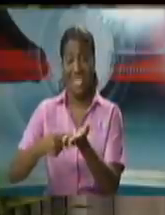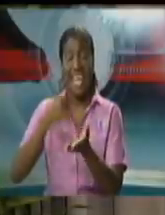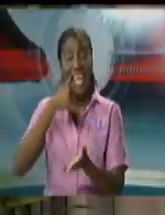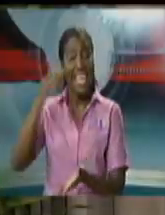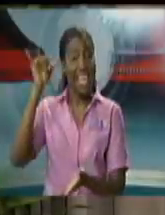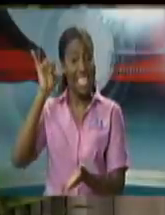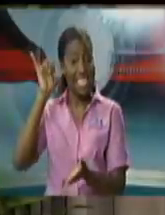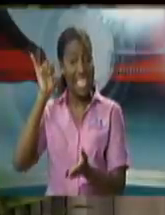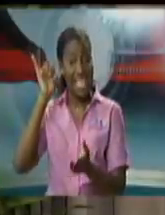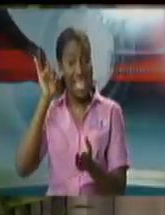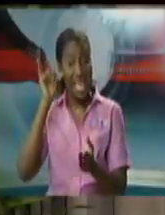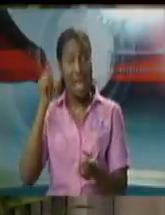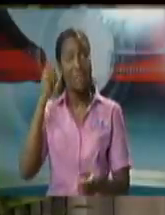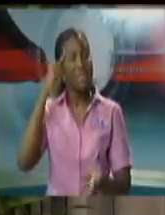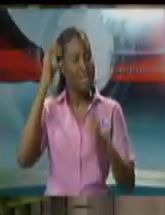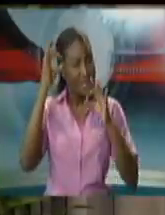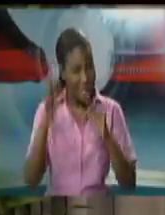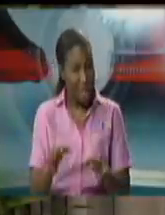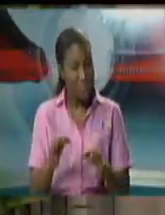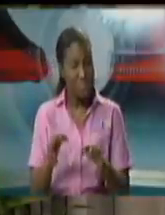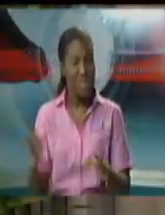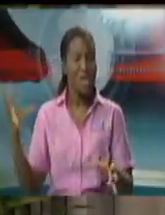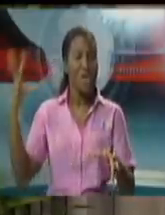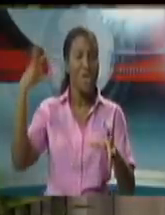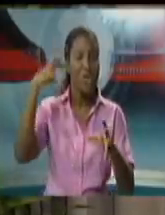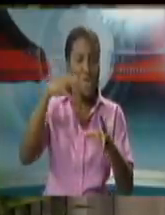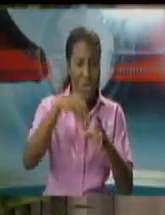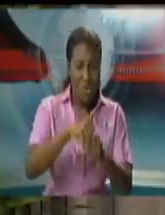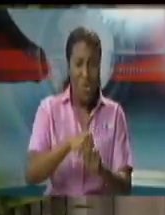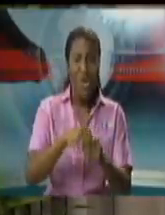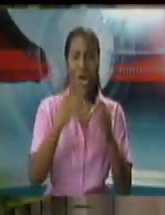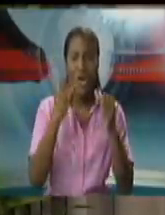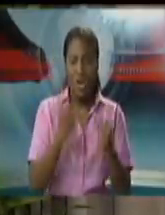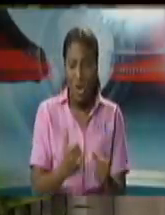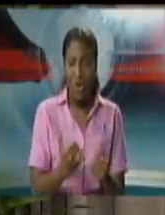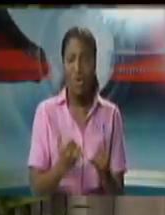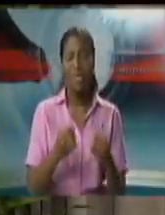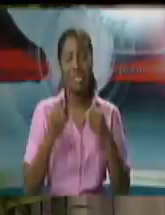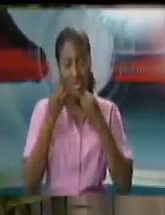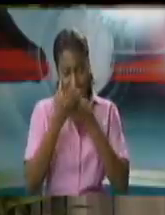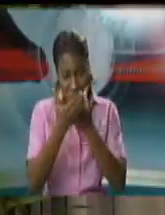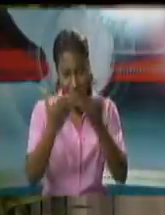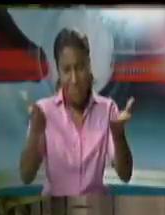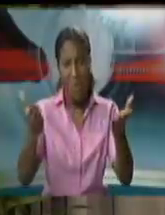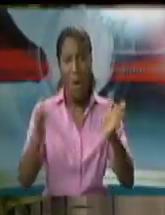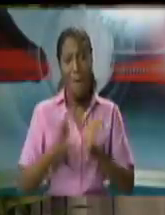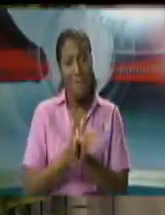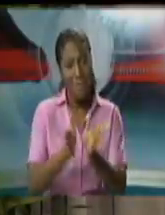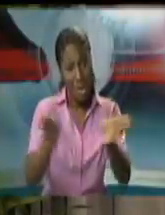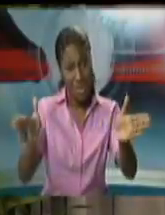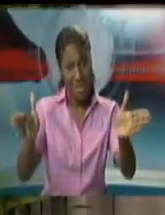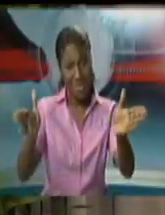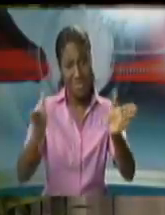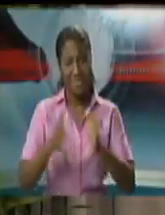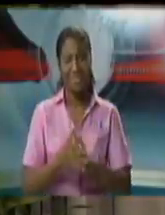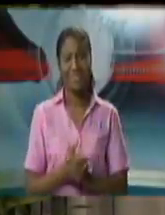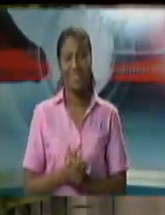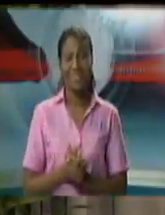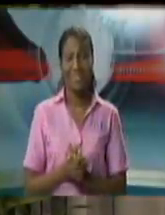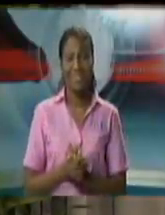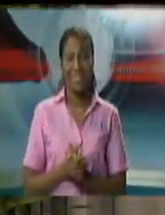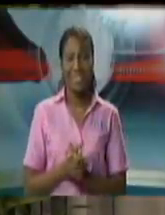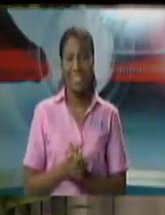judiciary point able to include the public into the telecommunications and video linkages. That was